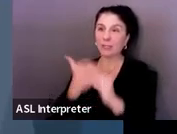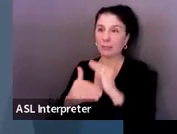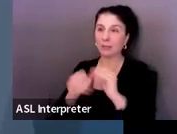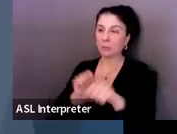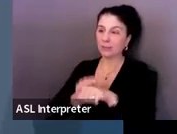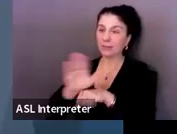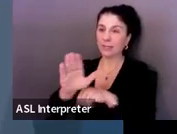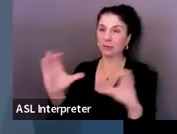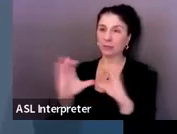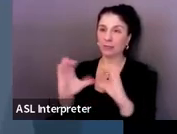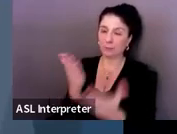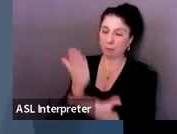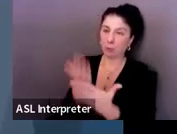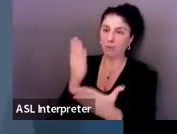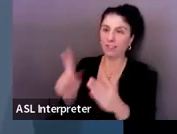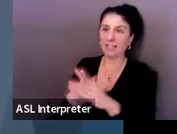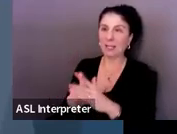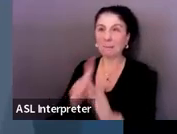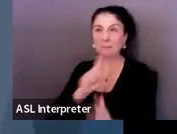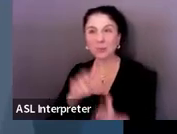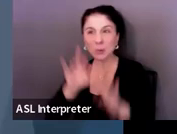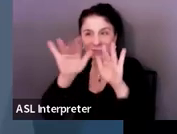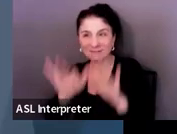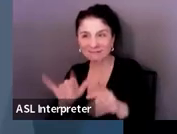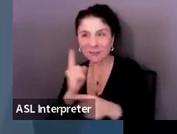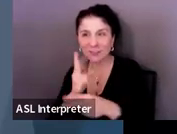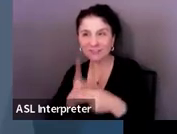So just make sure to spell it correctly so it gets to you.